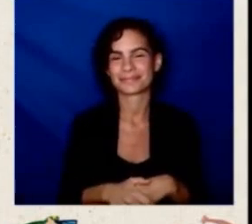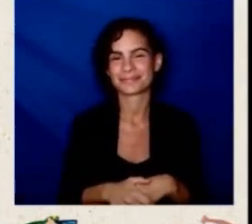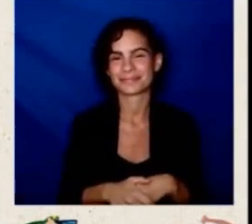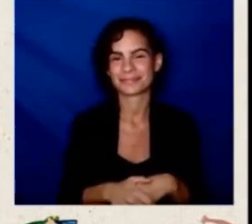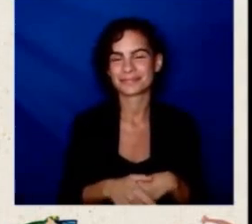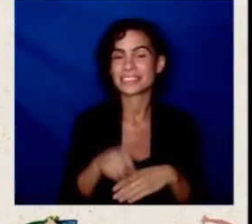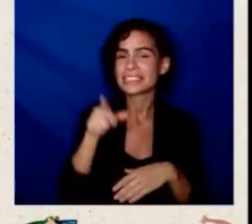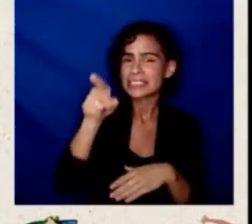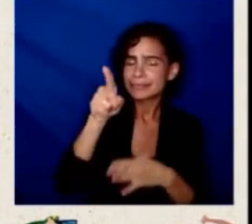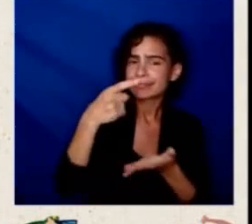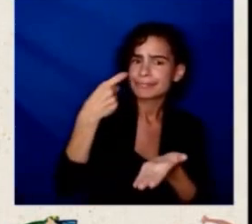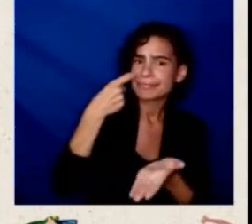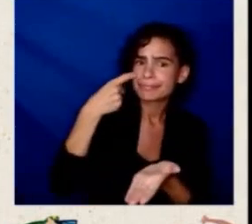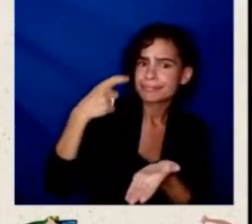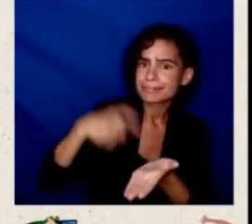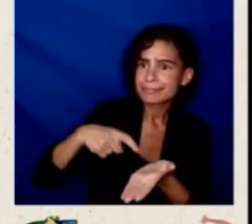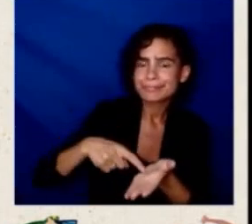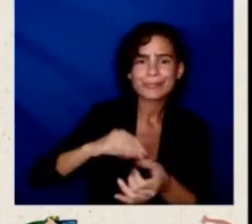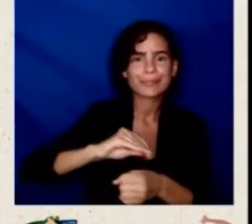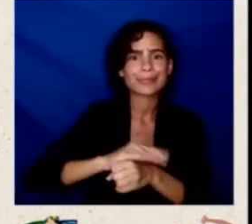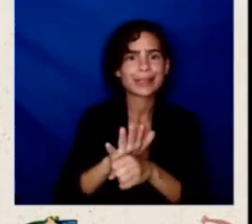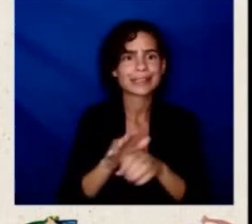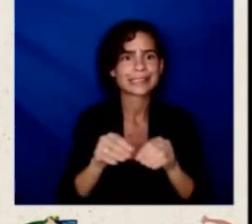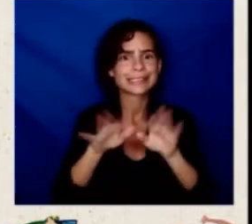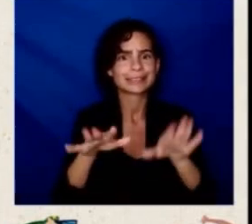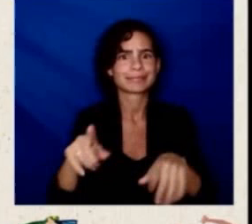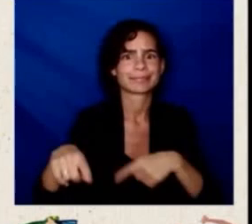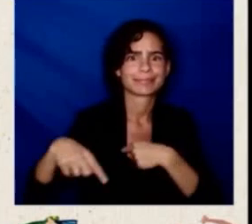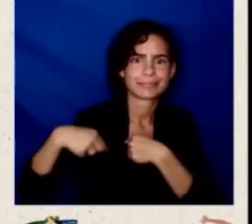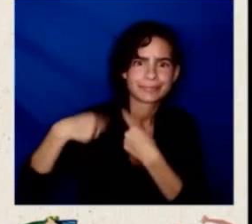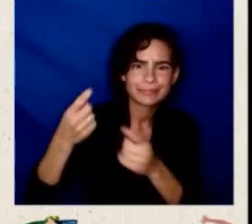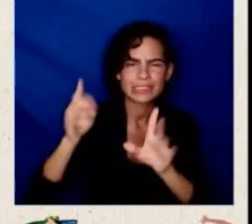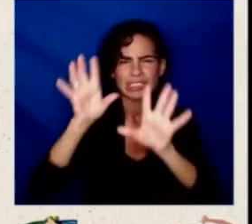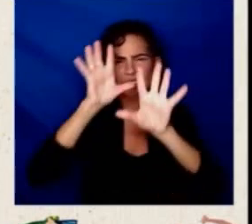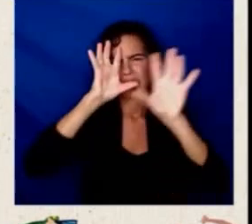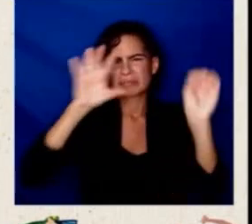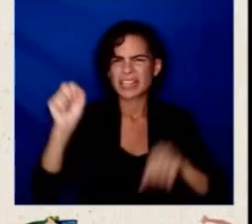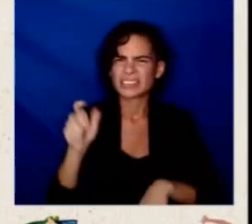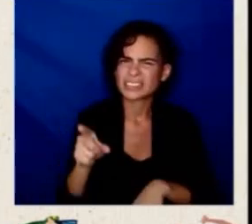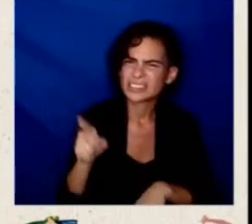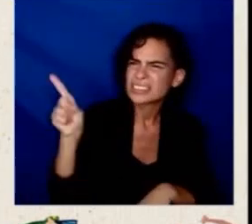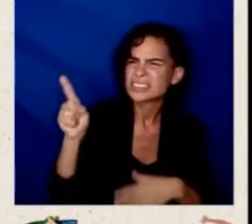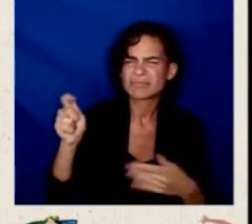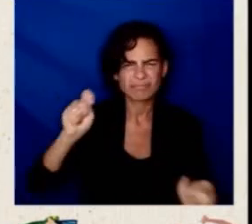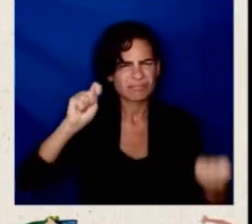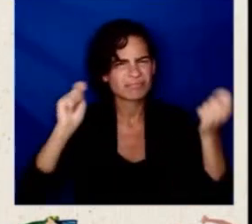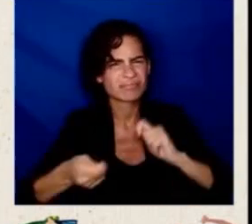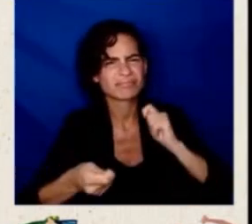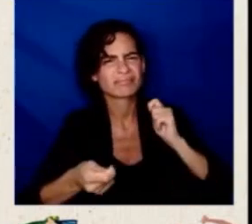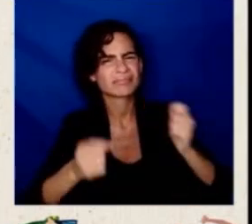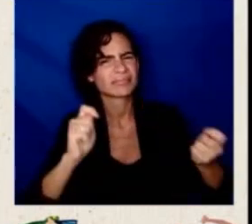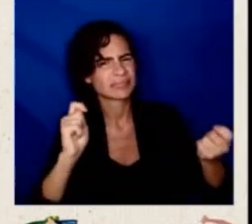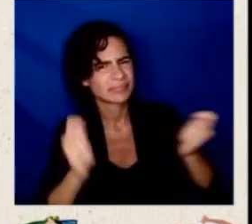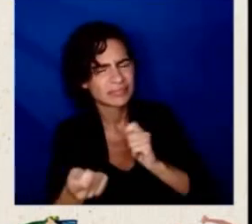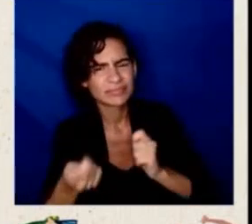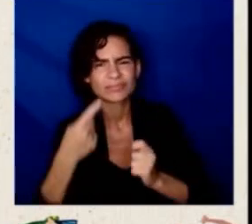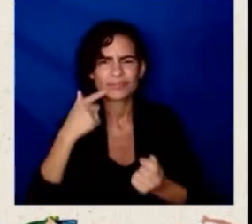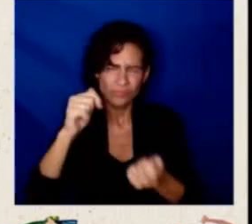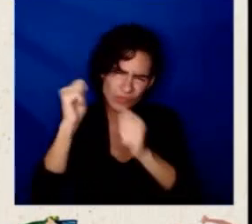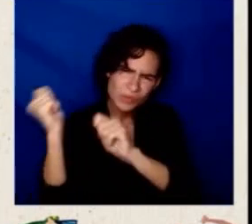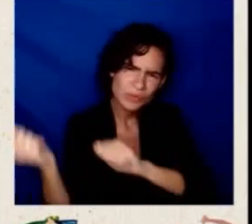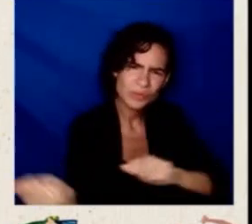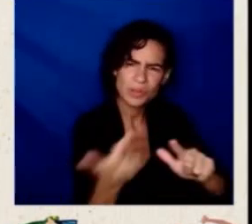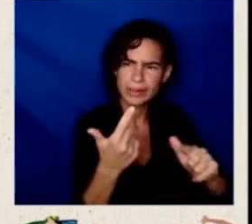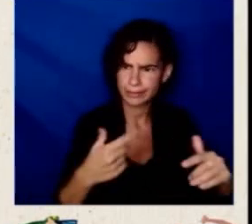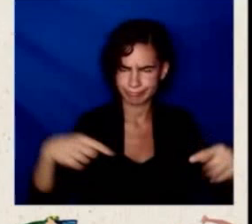the president has made that we can all make. It wasn't always the case that everyone in America, whether you were a citizen